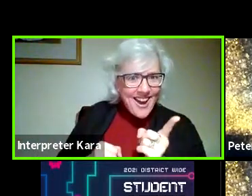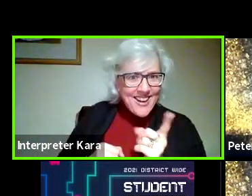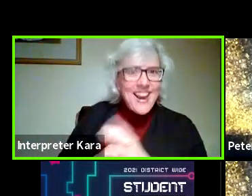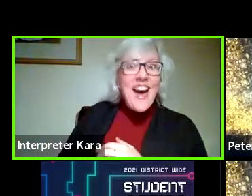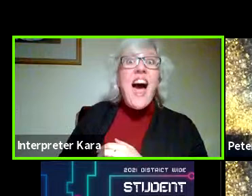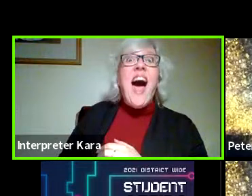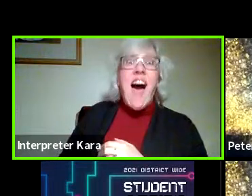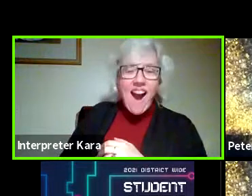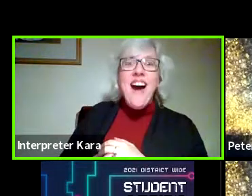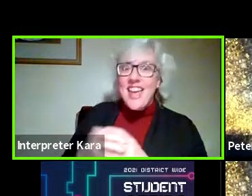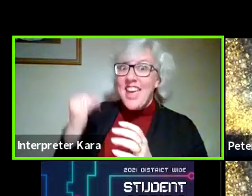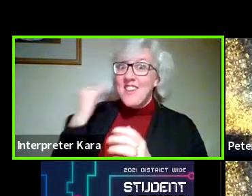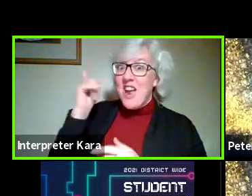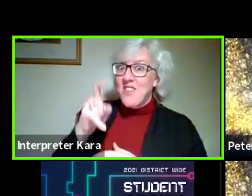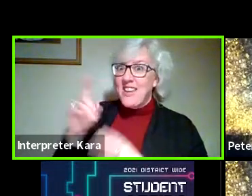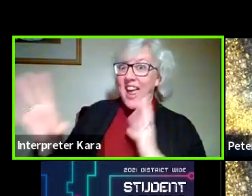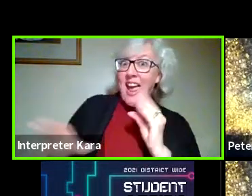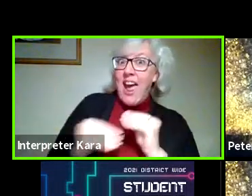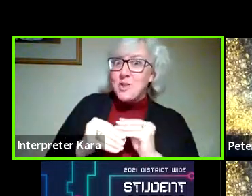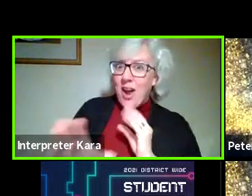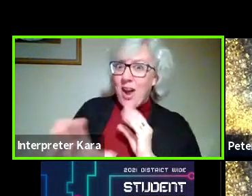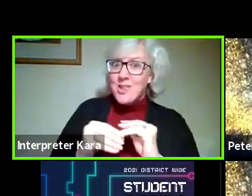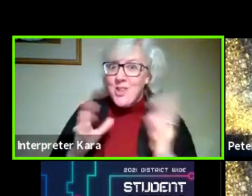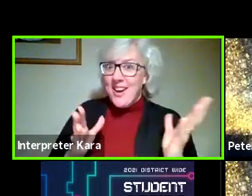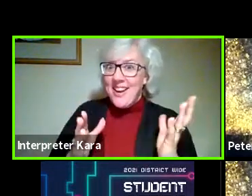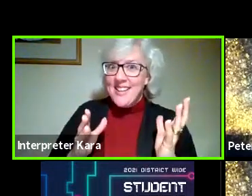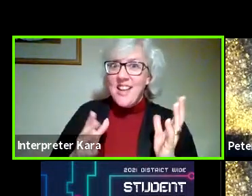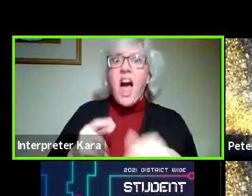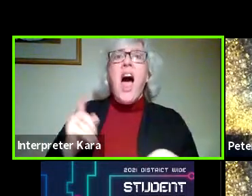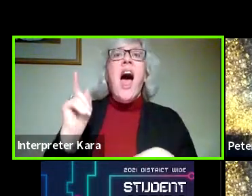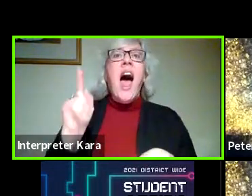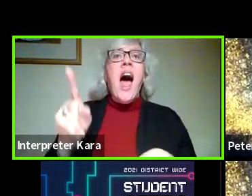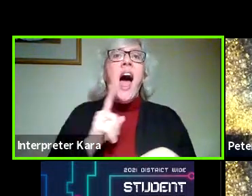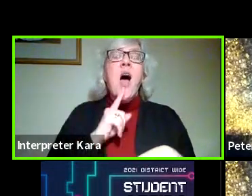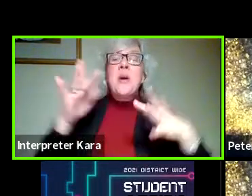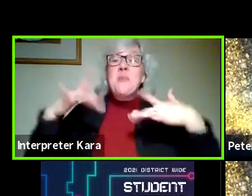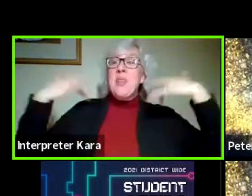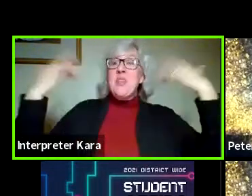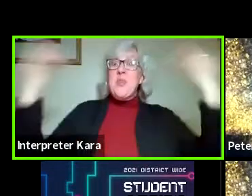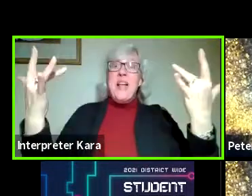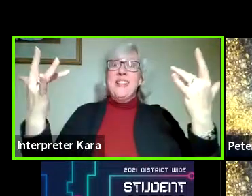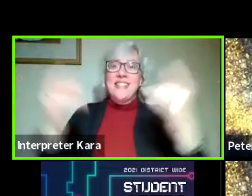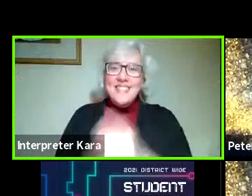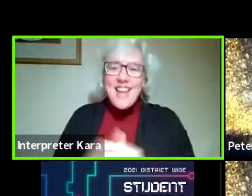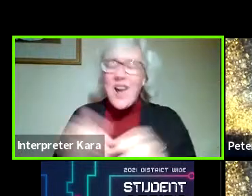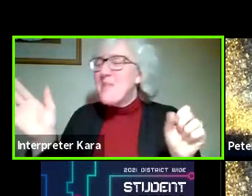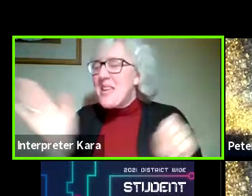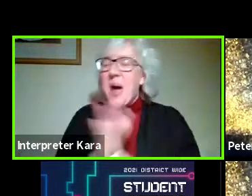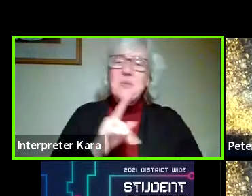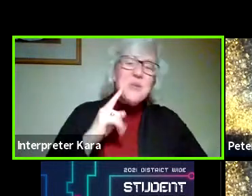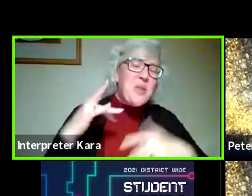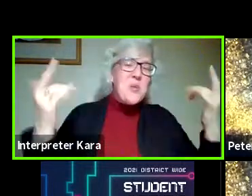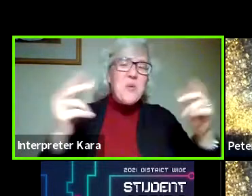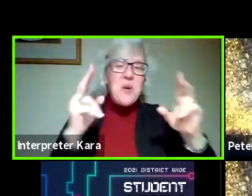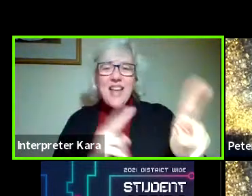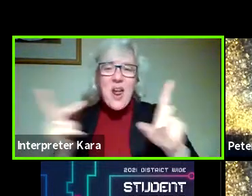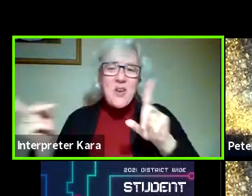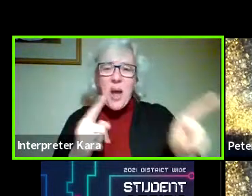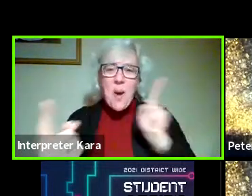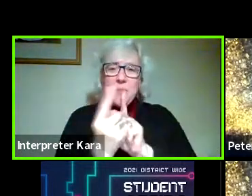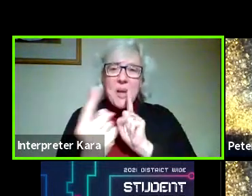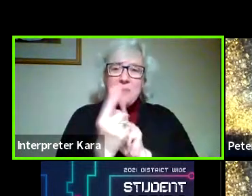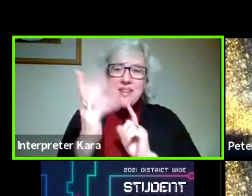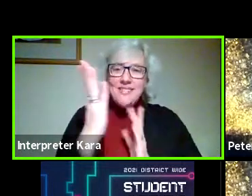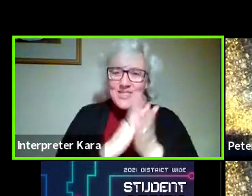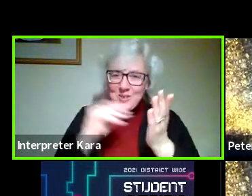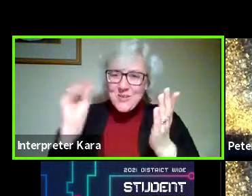if I ever need to in the classroom. I would be thrilled. I would be absolutely thrilled and honored to come and meet some of your